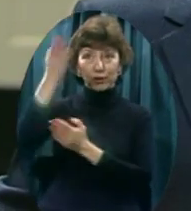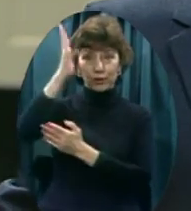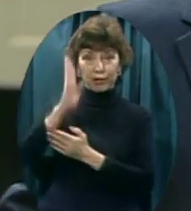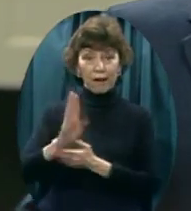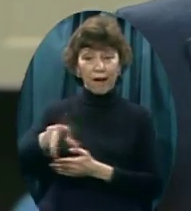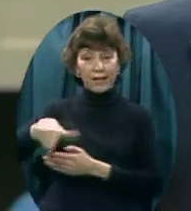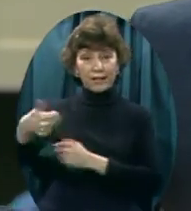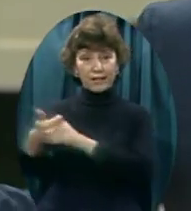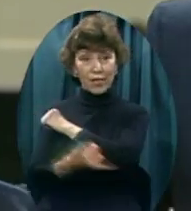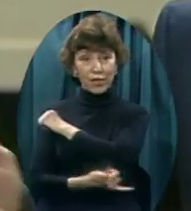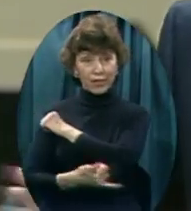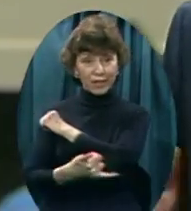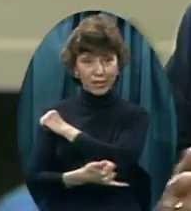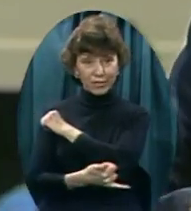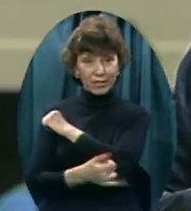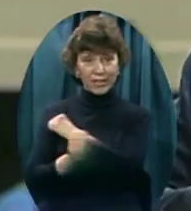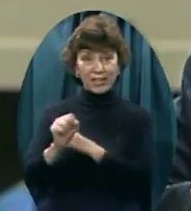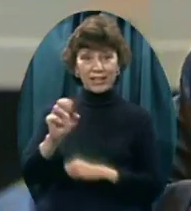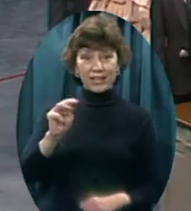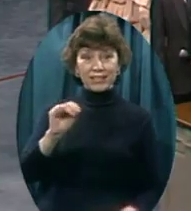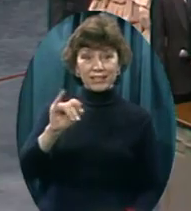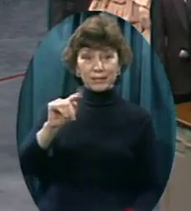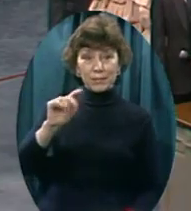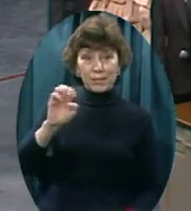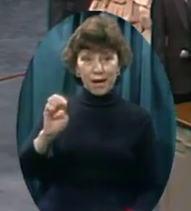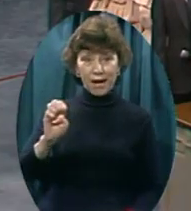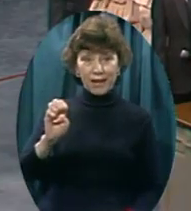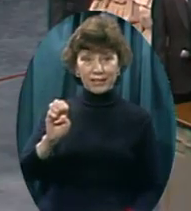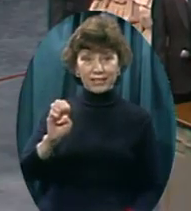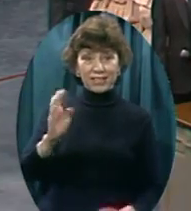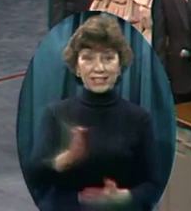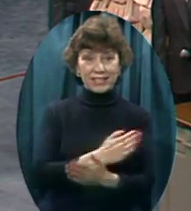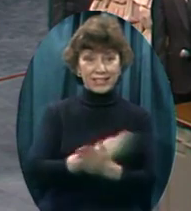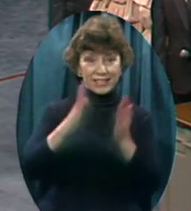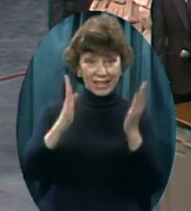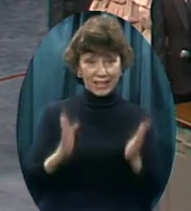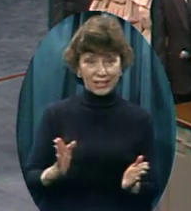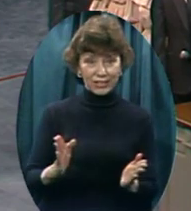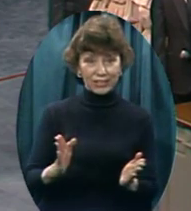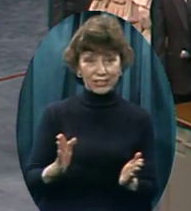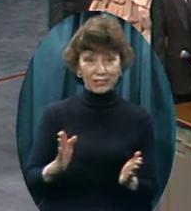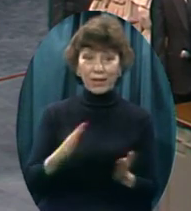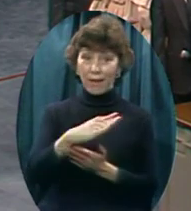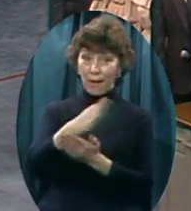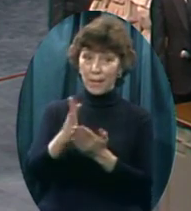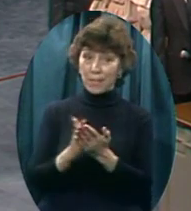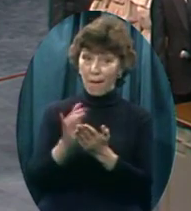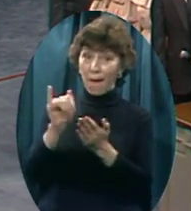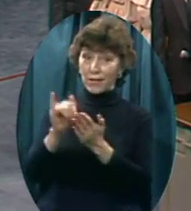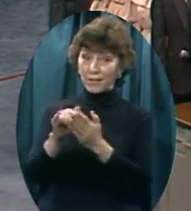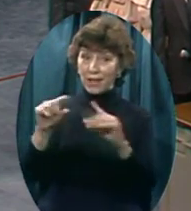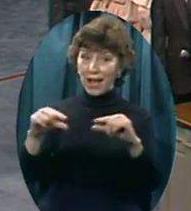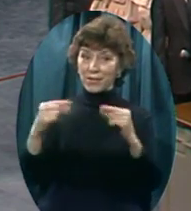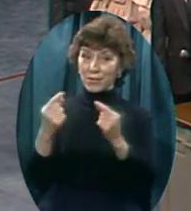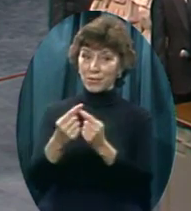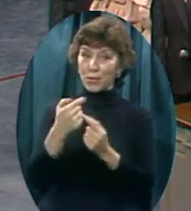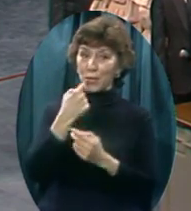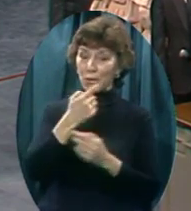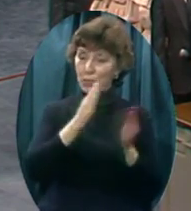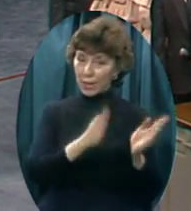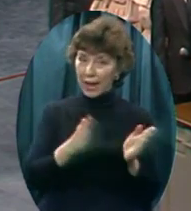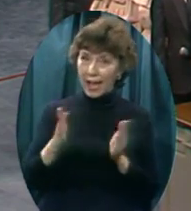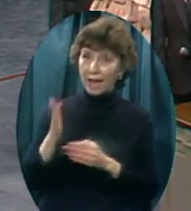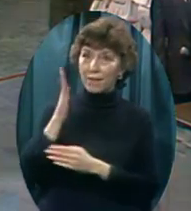Smite singers who are going to sing for us right now are a part of that group. They spend many of their vacation times out in other